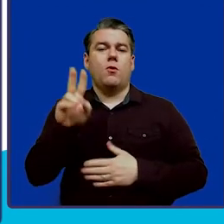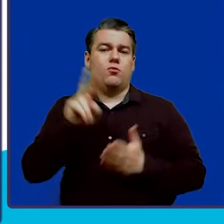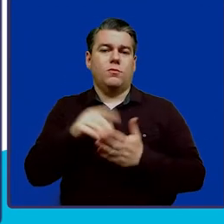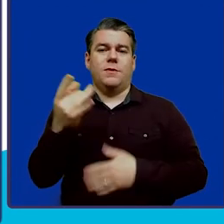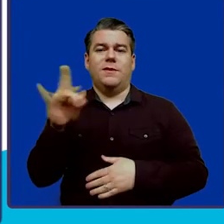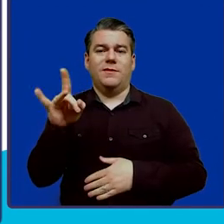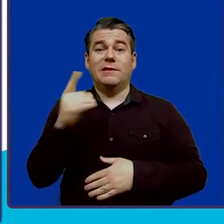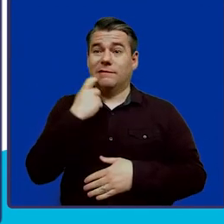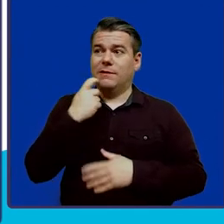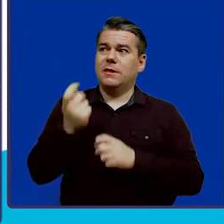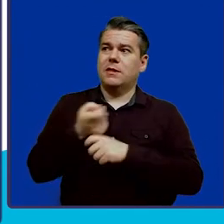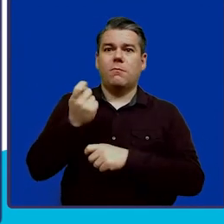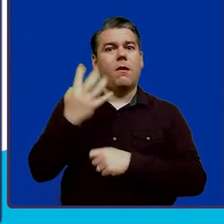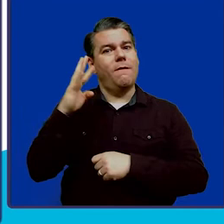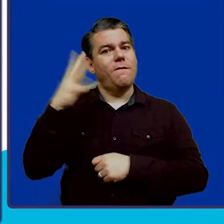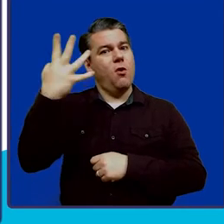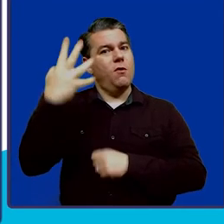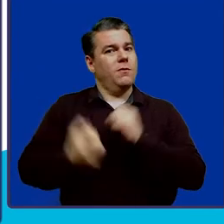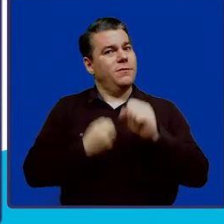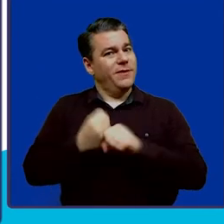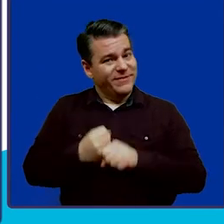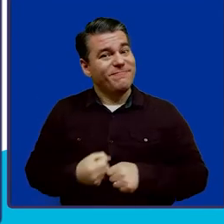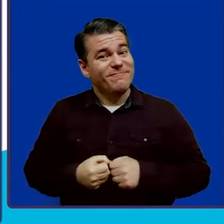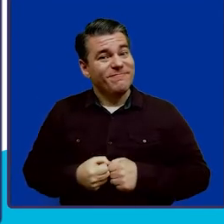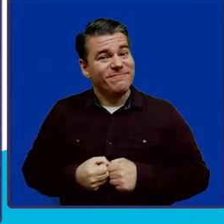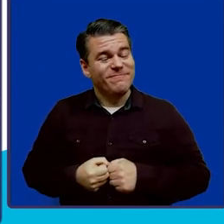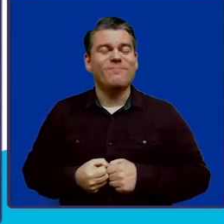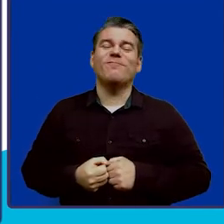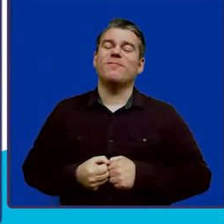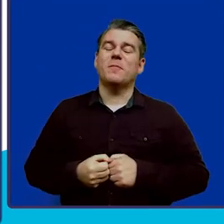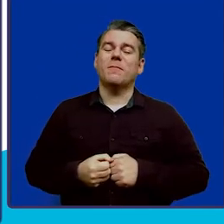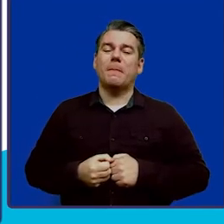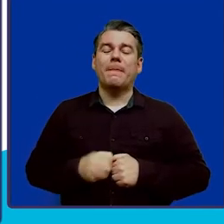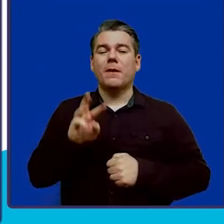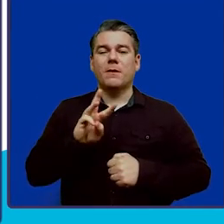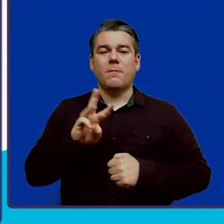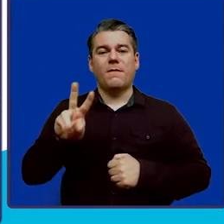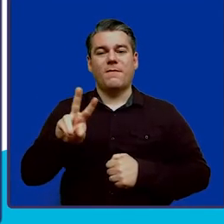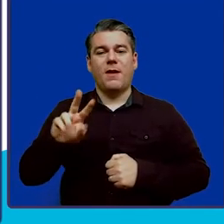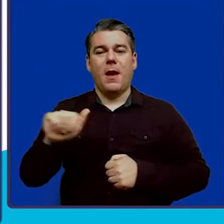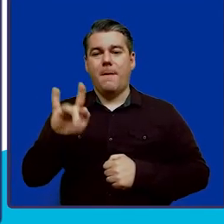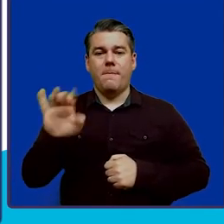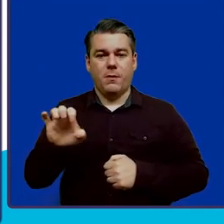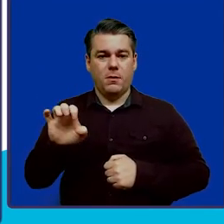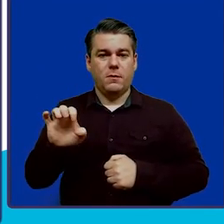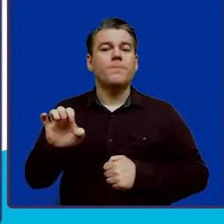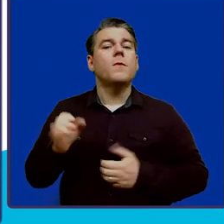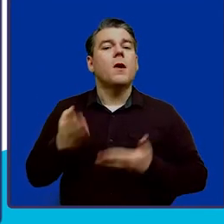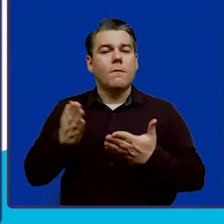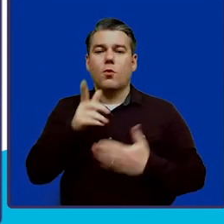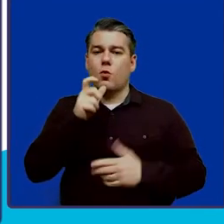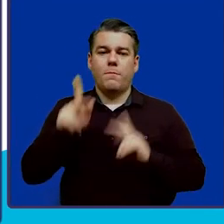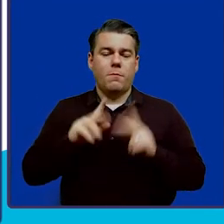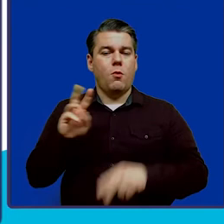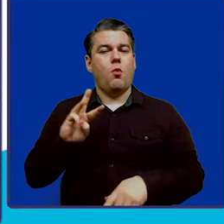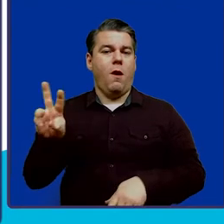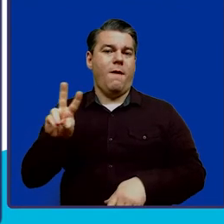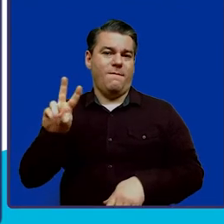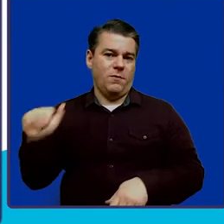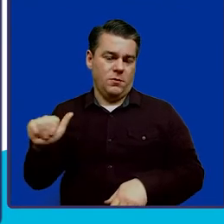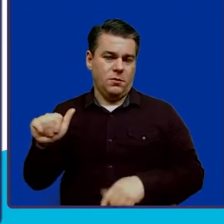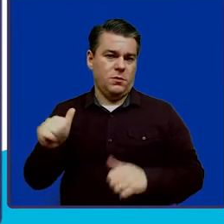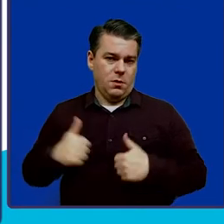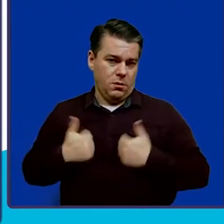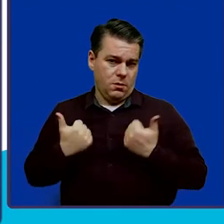we just celebrated our fourth anniversary. WVABL is offered to the West Virginia resident through a partnership